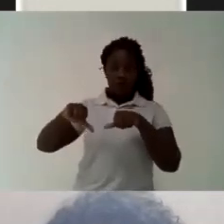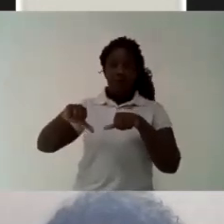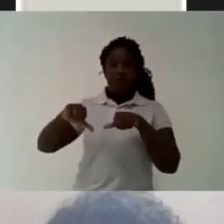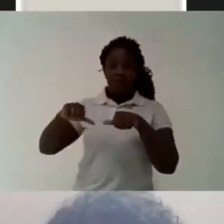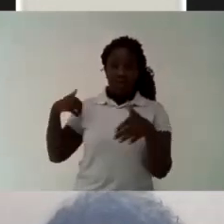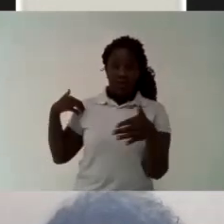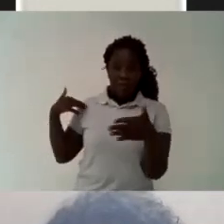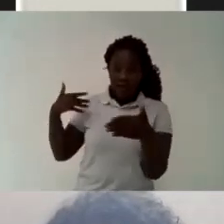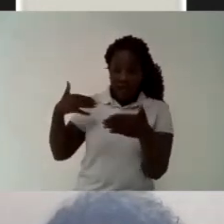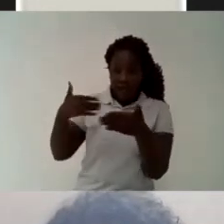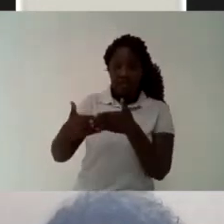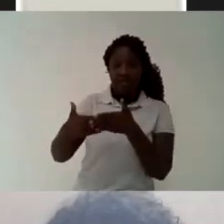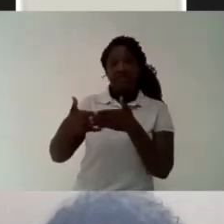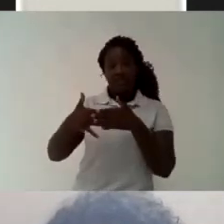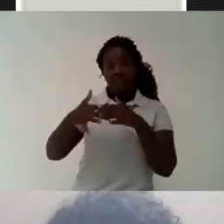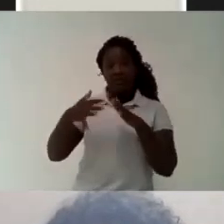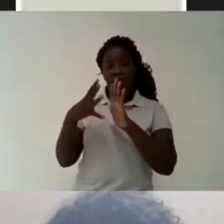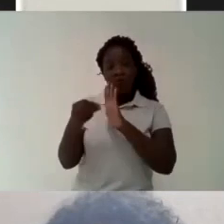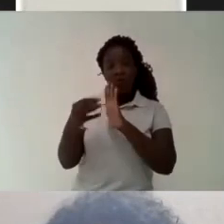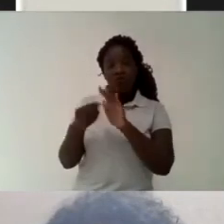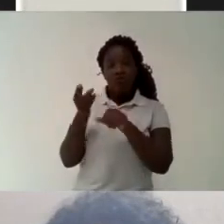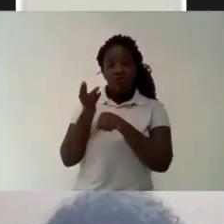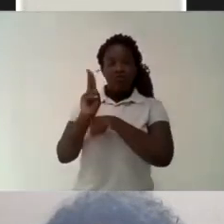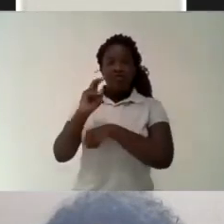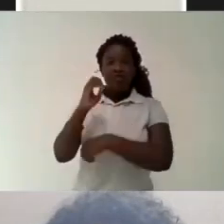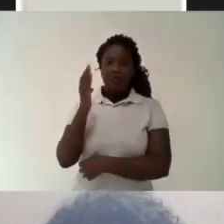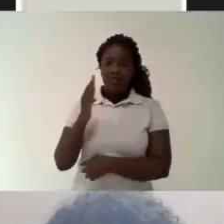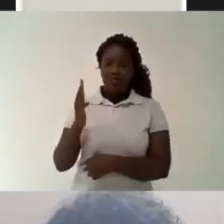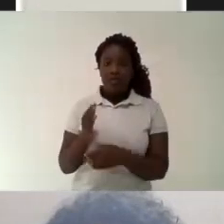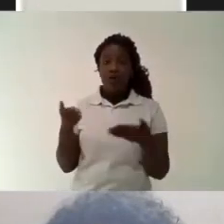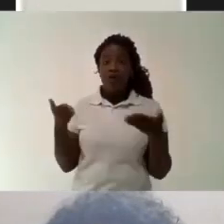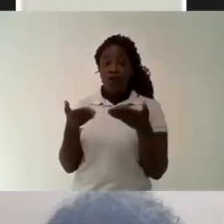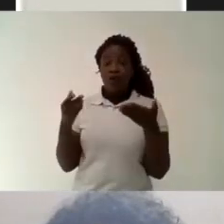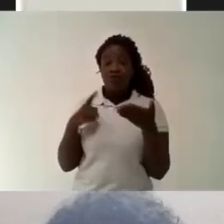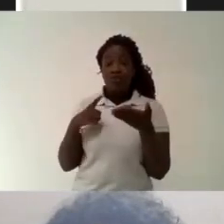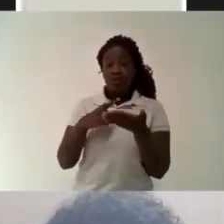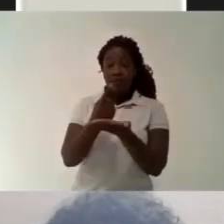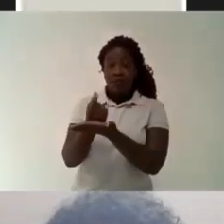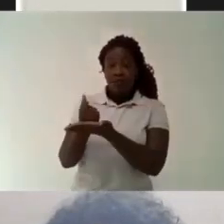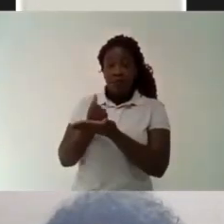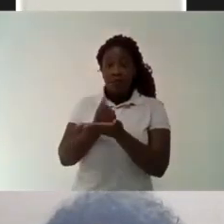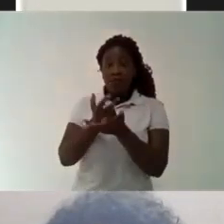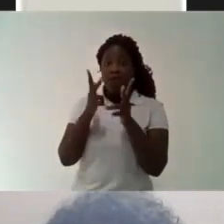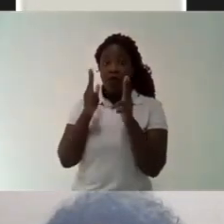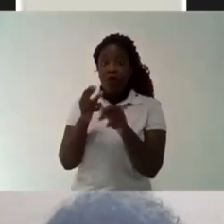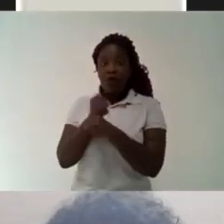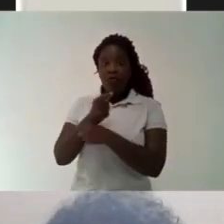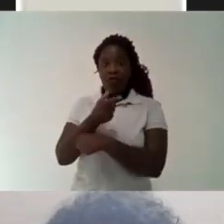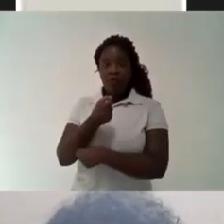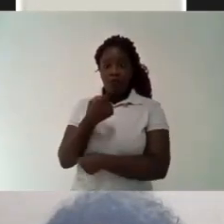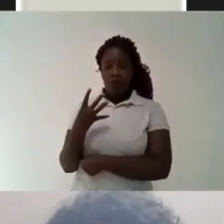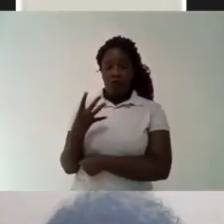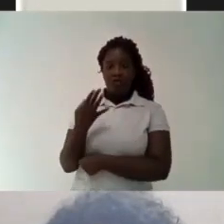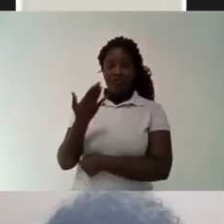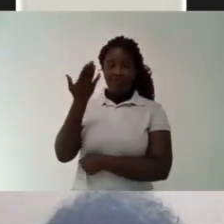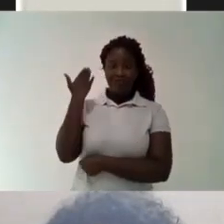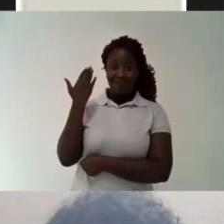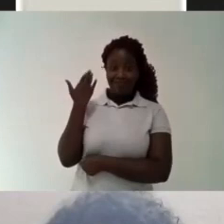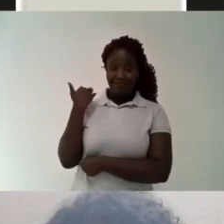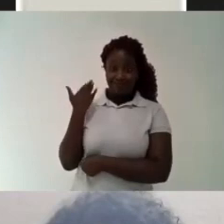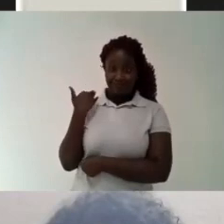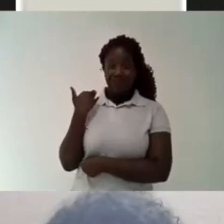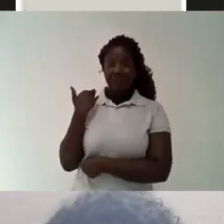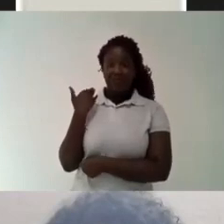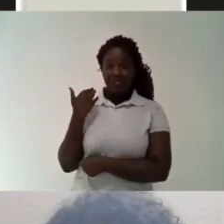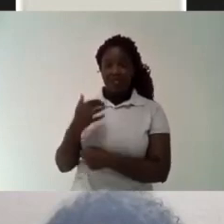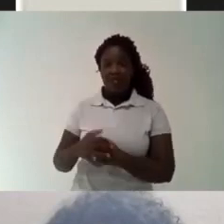And the idea of the Cordoba reform It was to have a university that is more democratic With